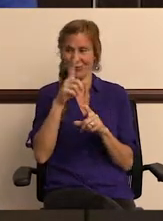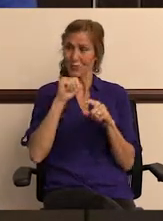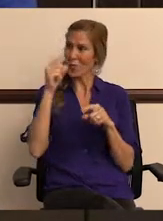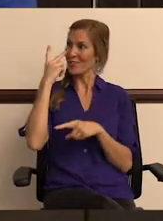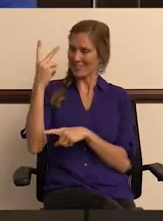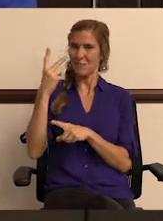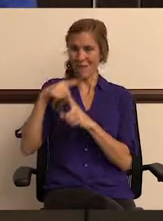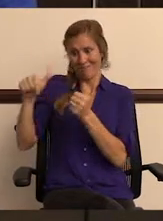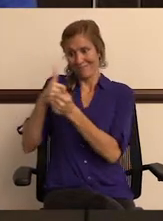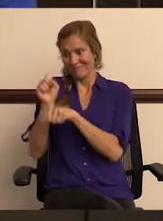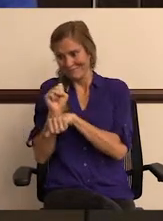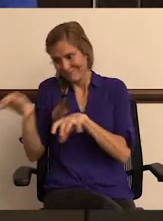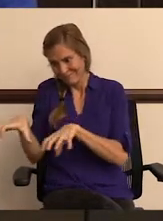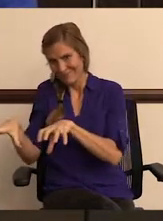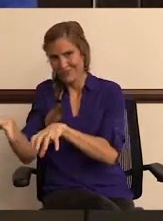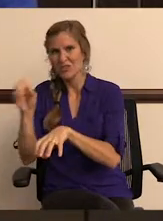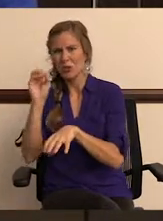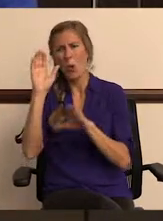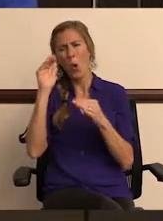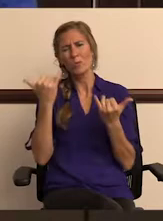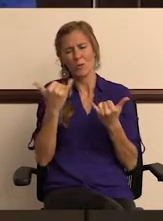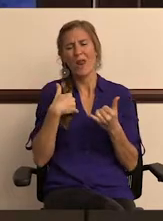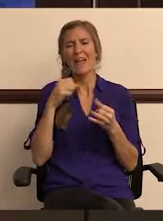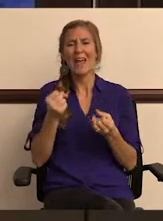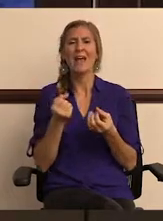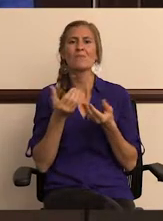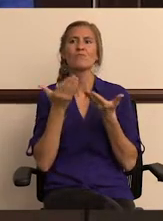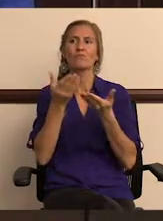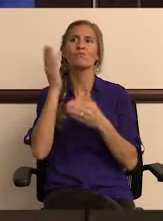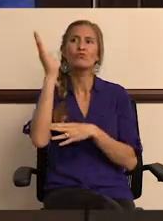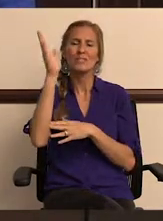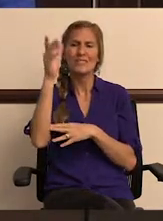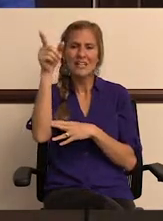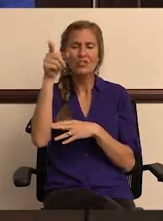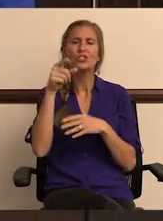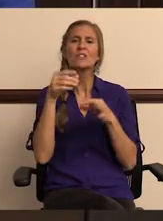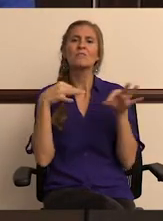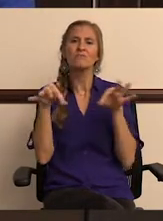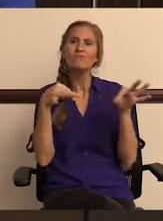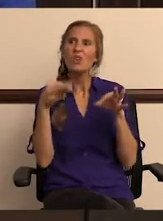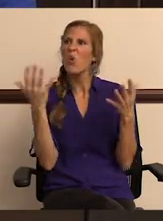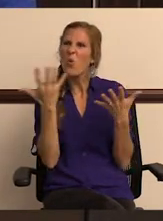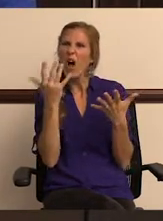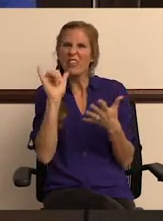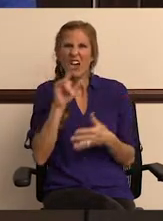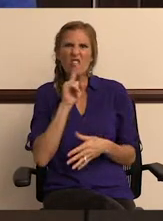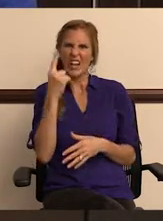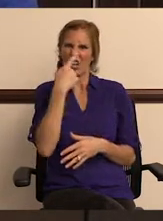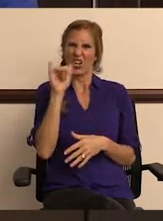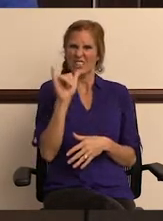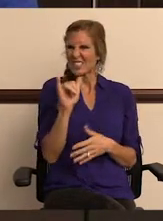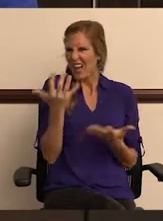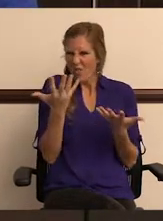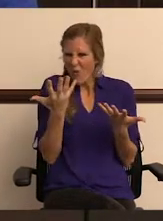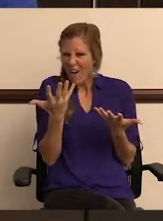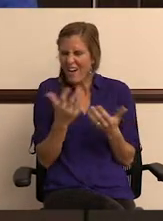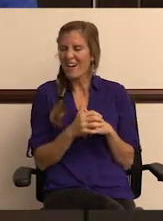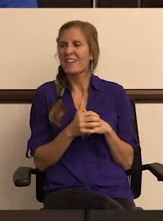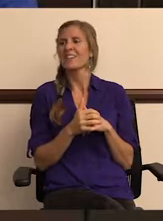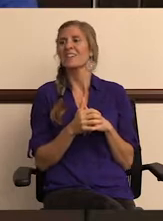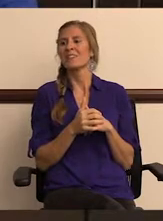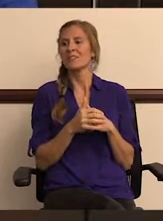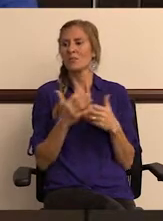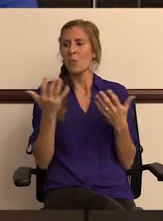what I hope to share with you later today as we go through a little bit of a presentation is kind of, you know, what that is and,